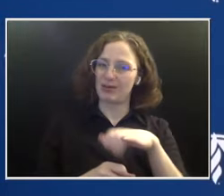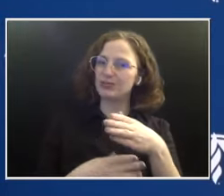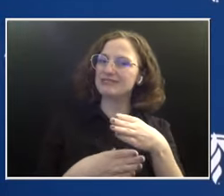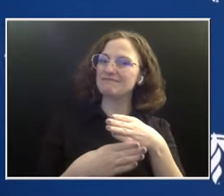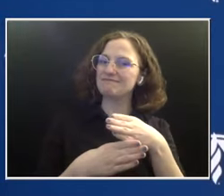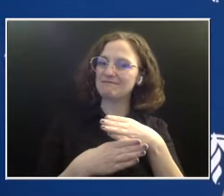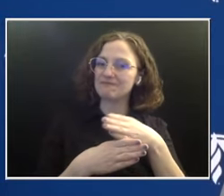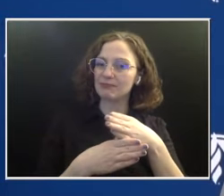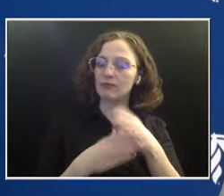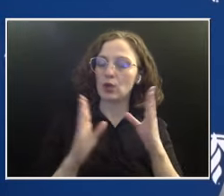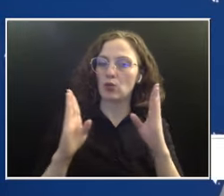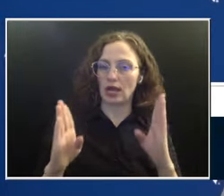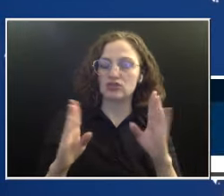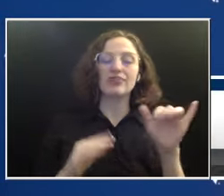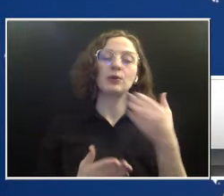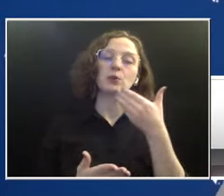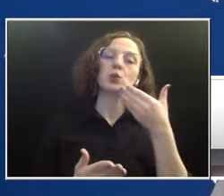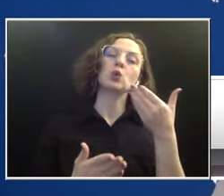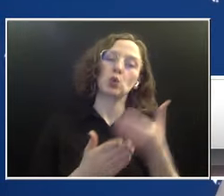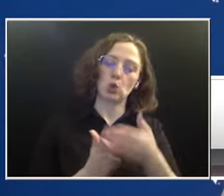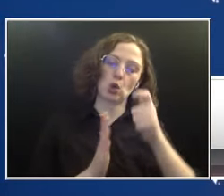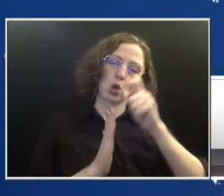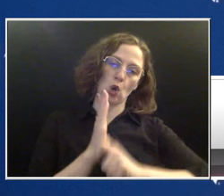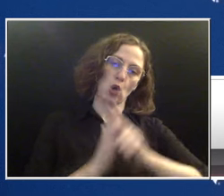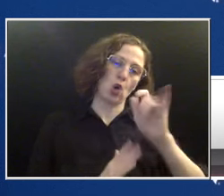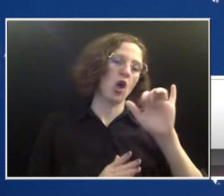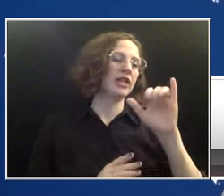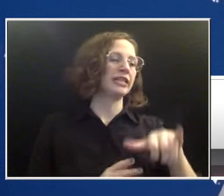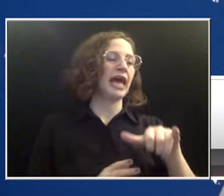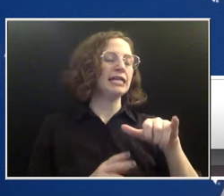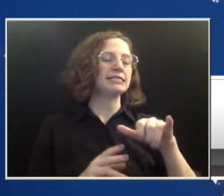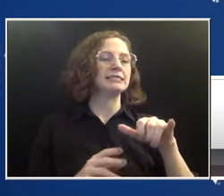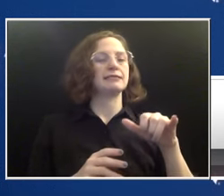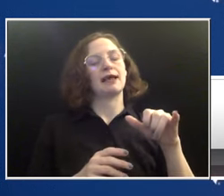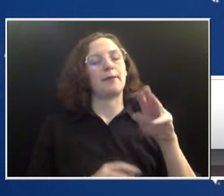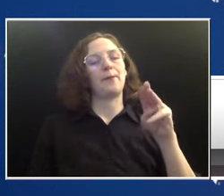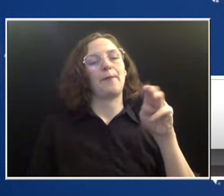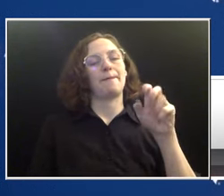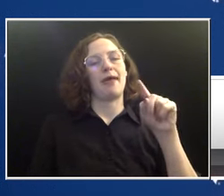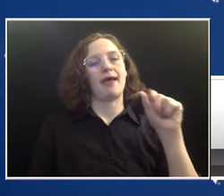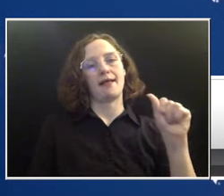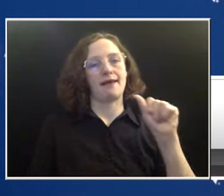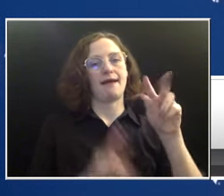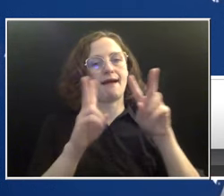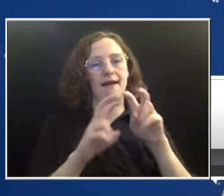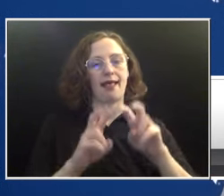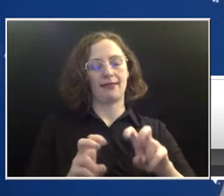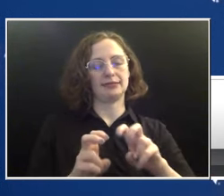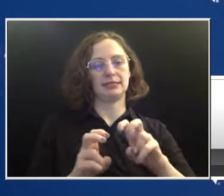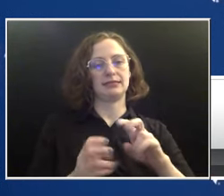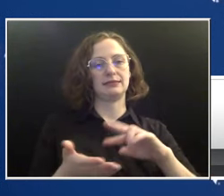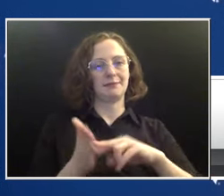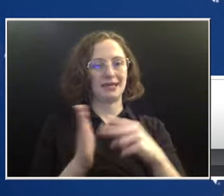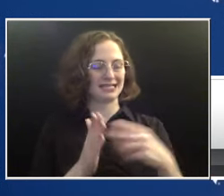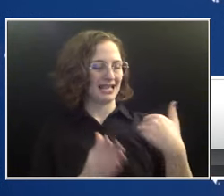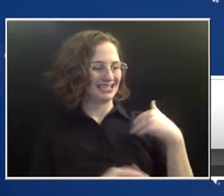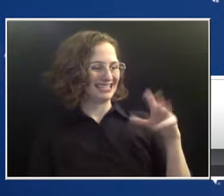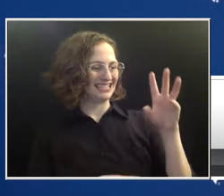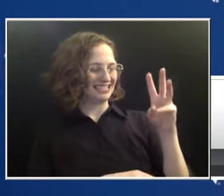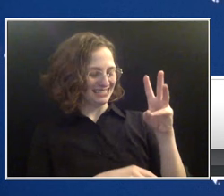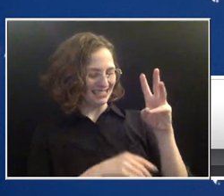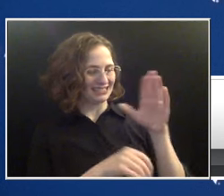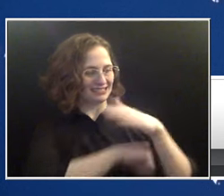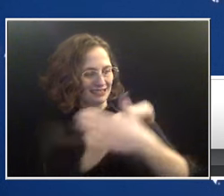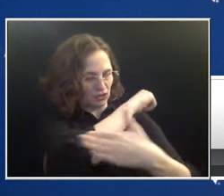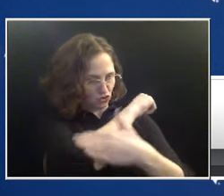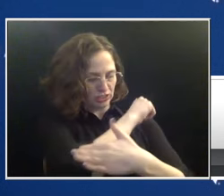is a meta-analysis. So actually they took six different countries and they looked at 44 different studies from those countries about people